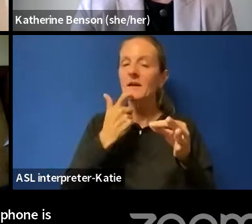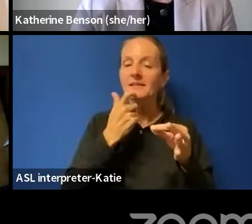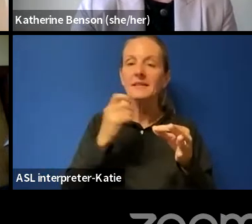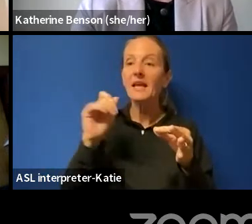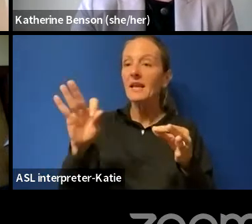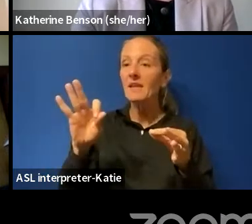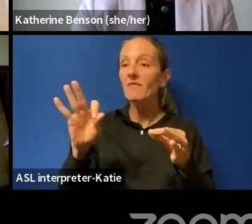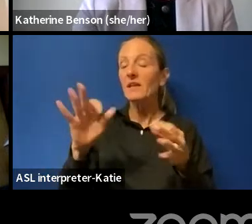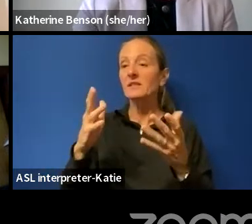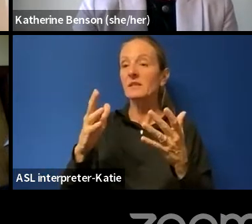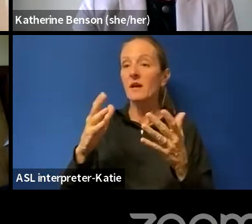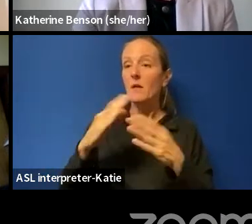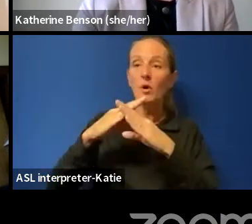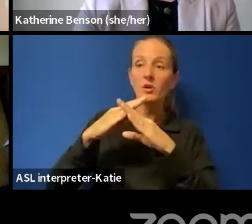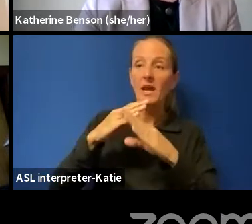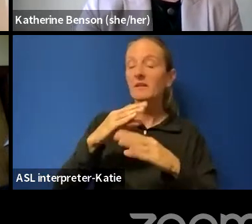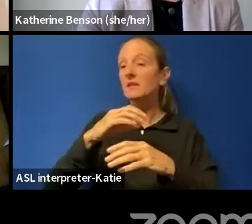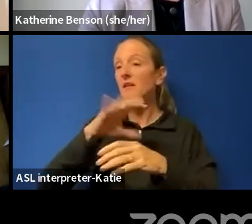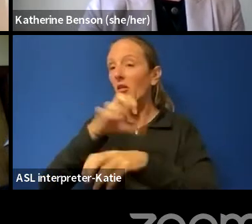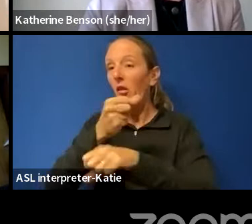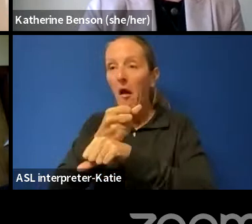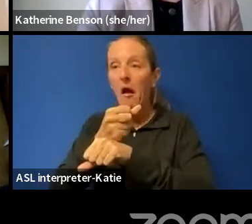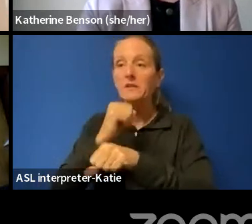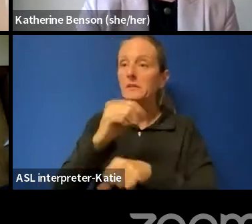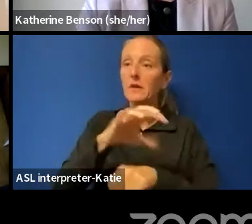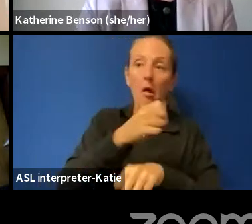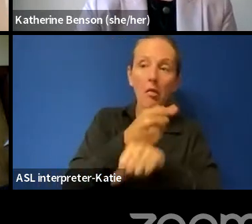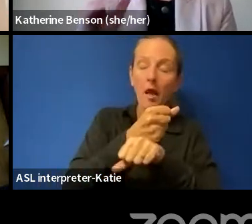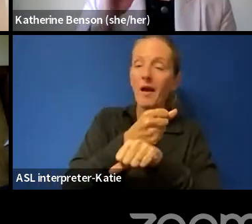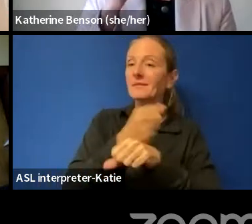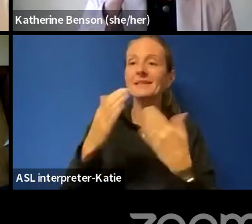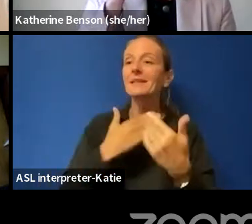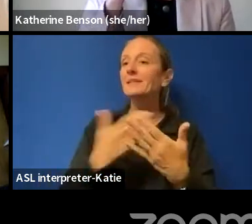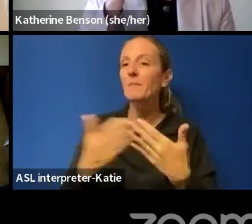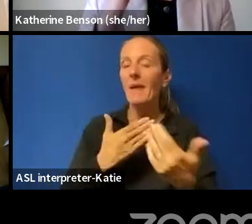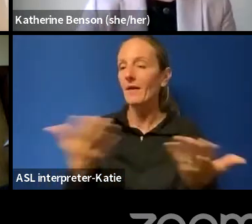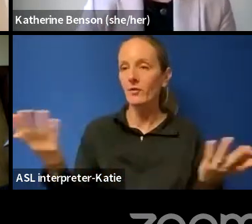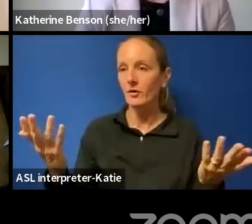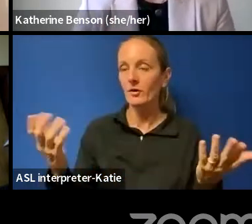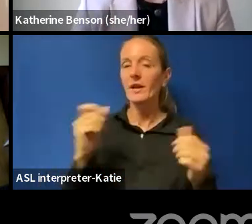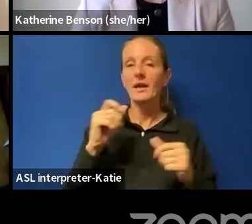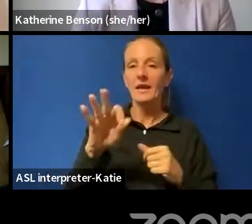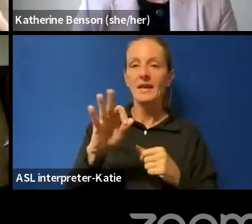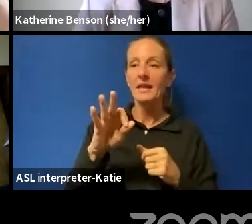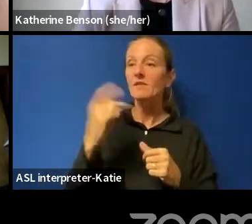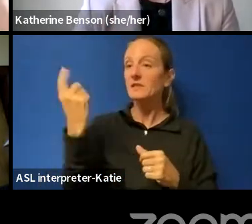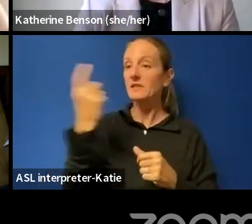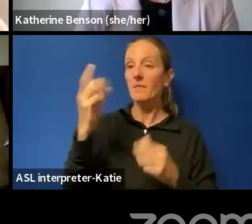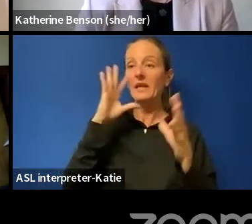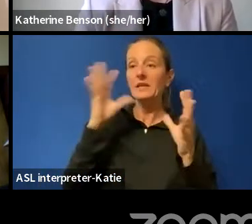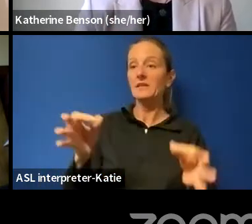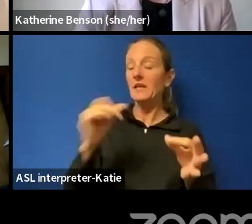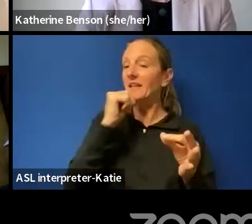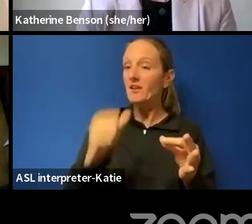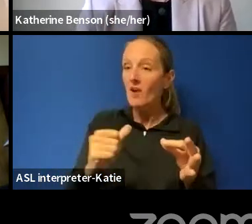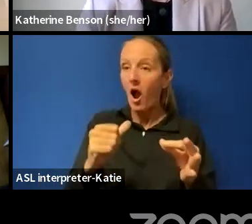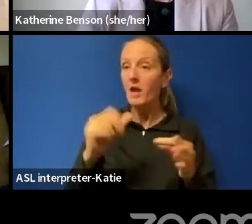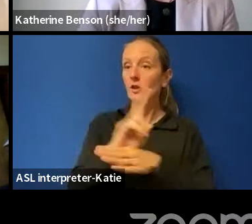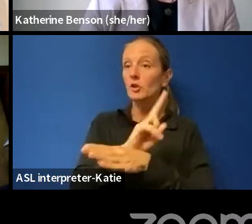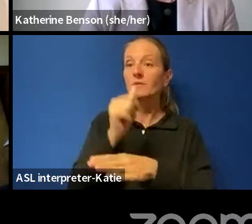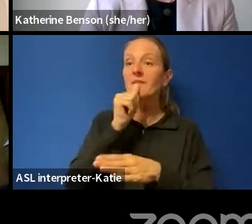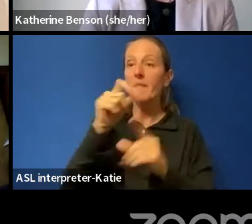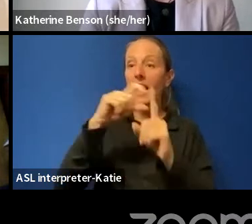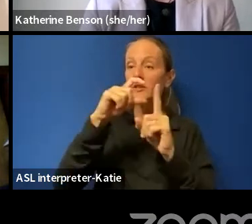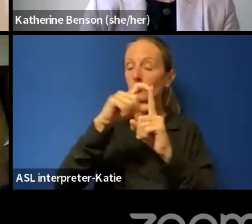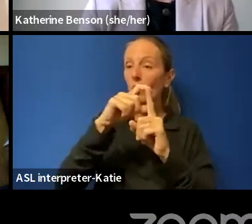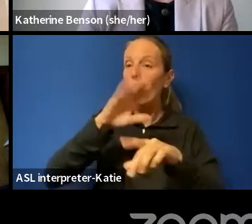or unlocked, is not ultimately relevant, as someone's decision not to password protect their phone does not indicate an abandonment